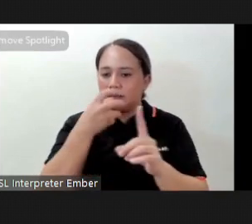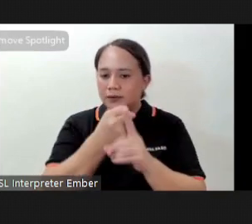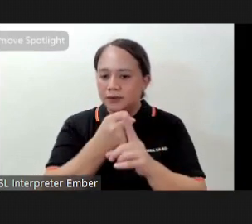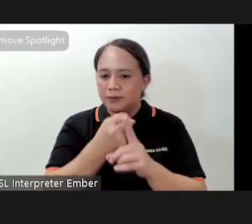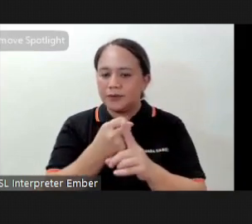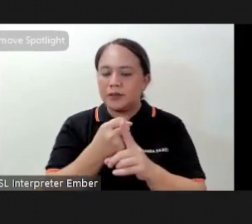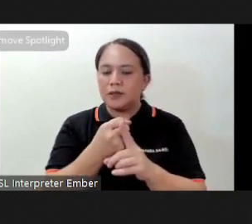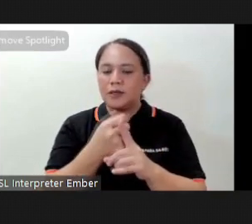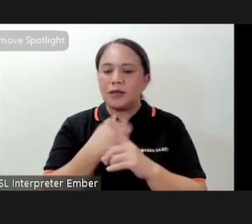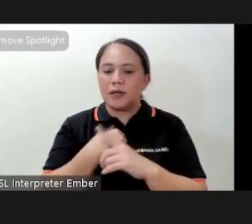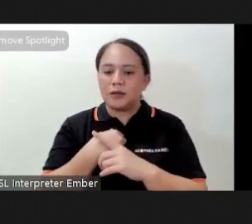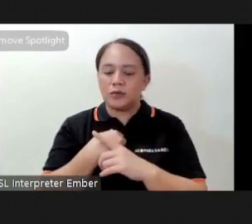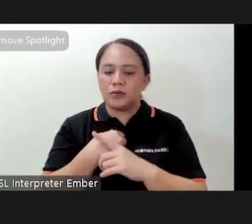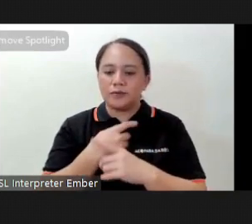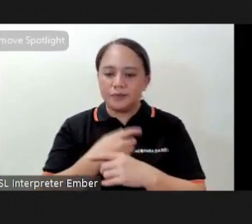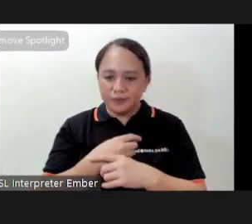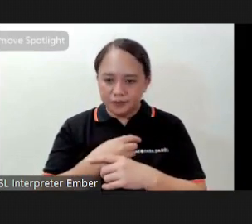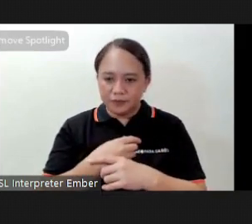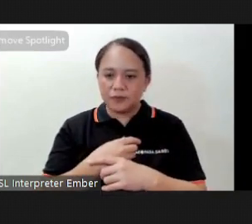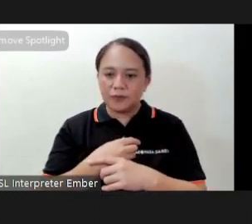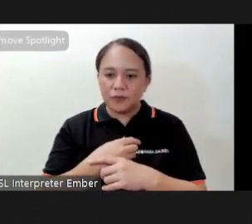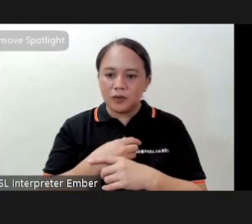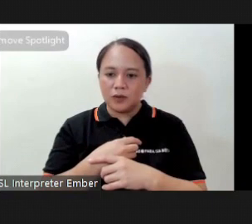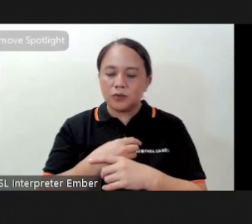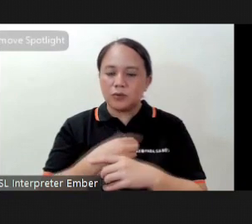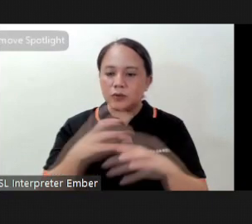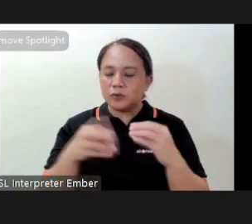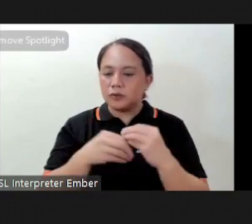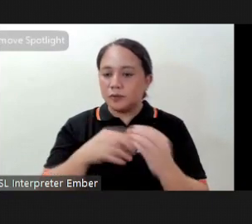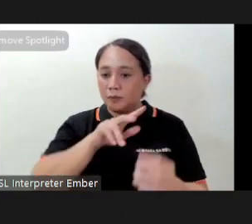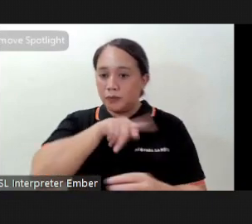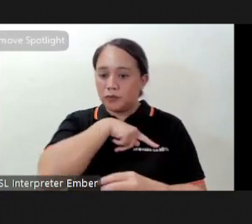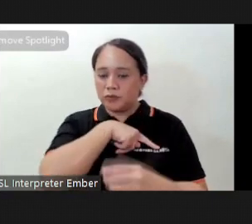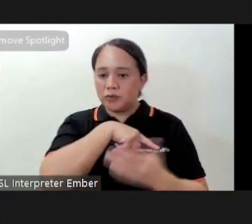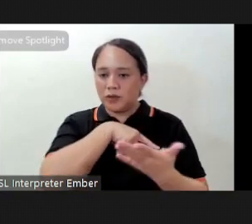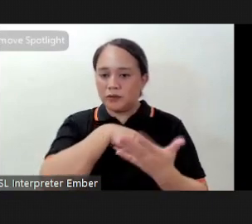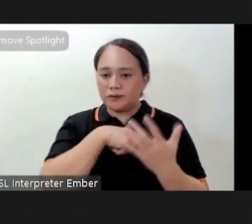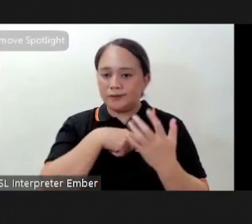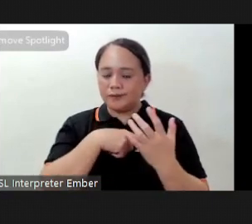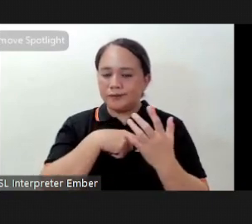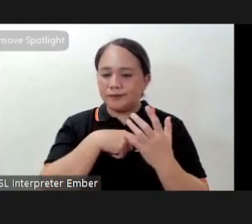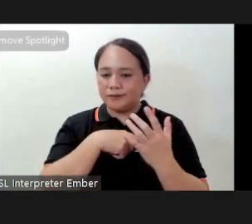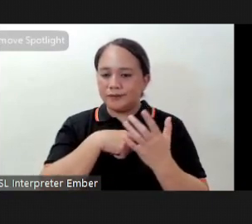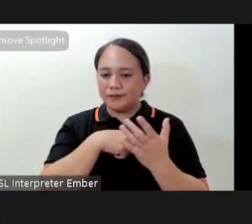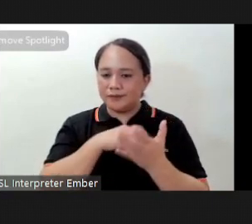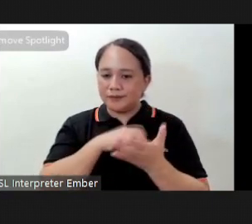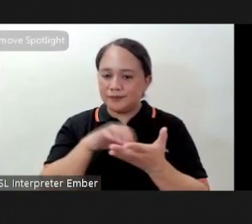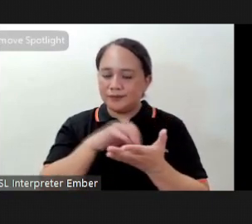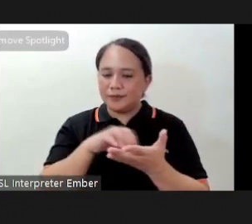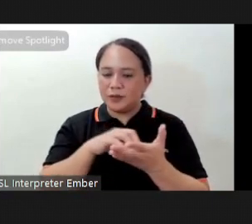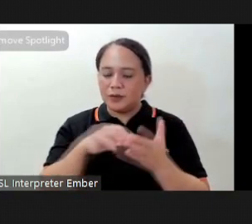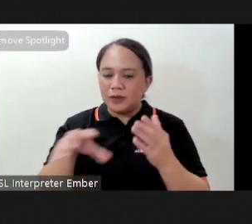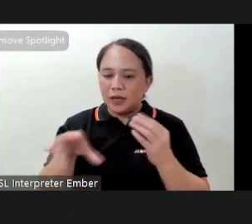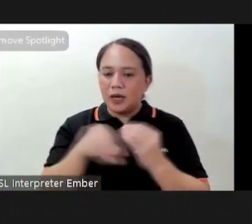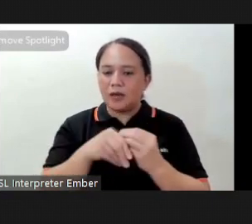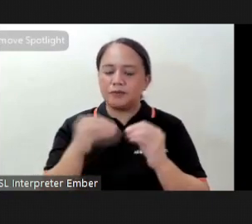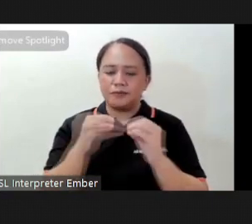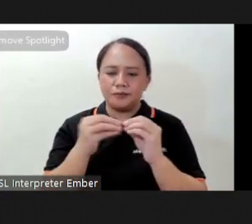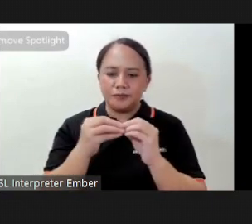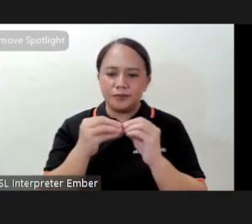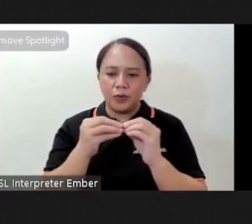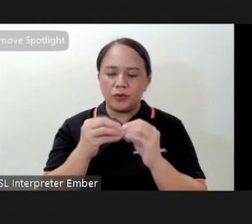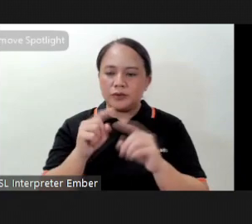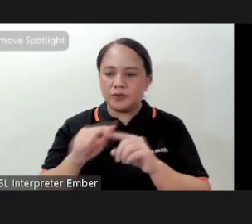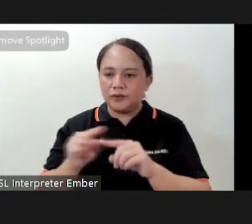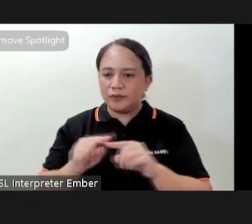again mastery in order to be able to expand your personal practice which again will expand to even different